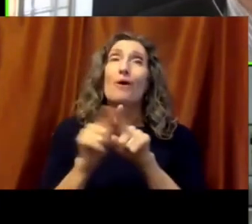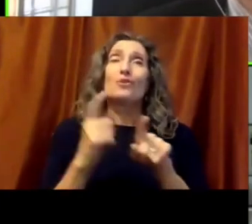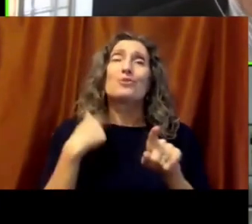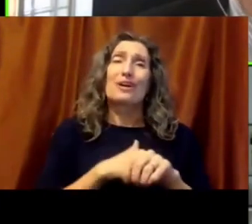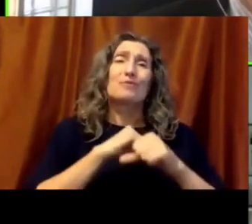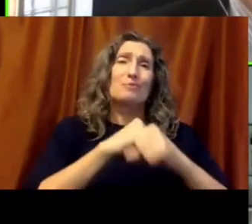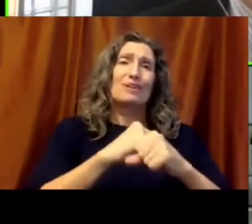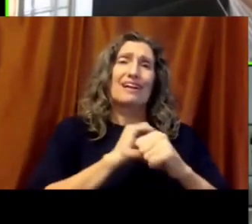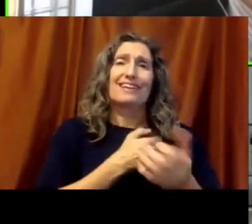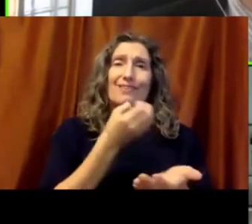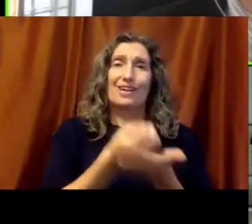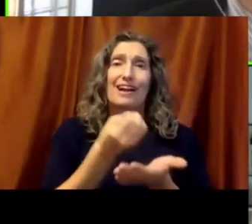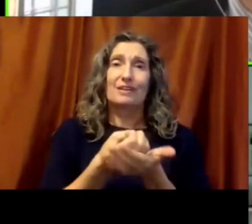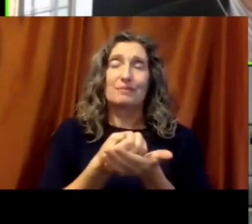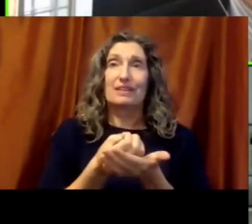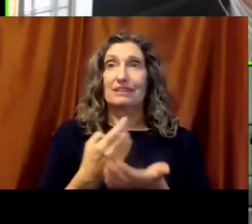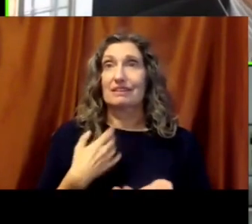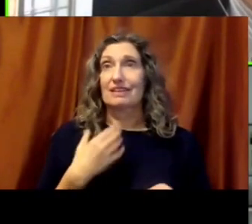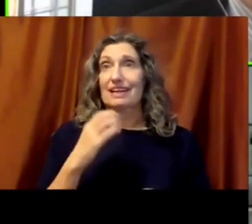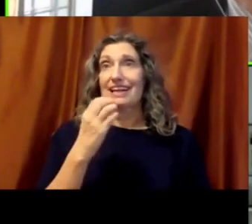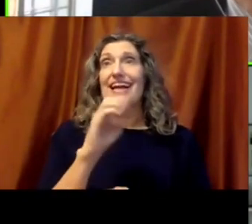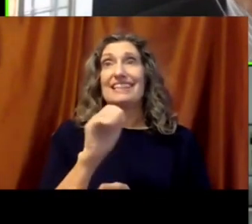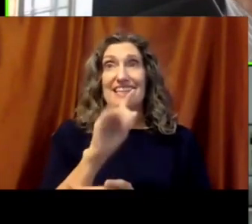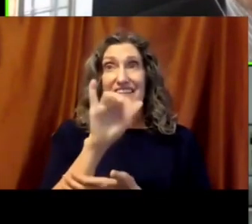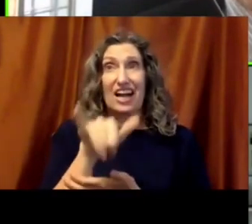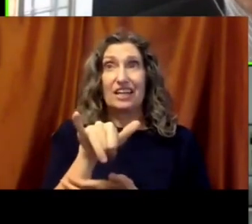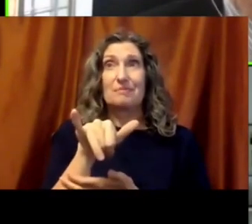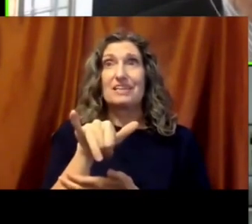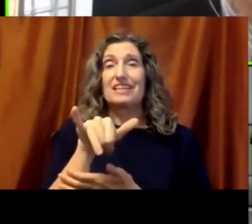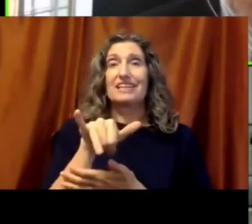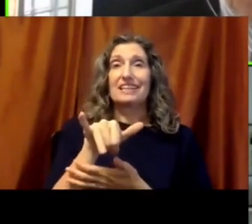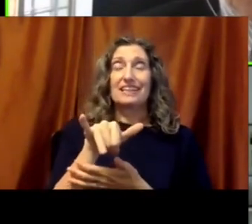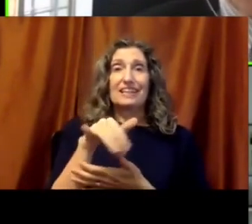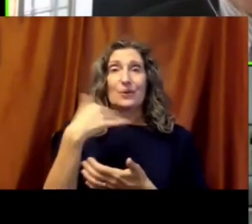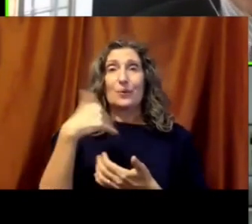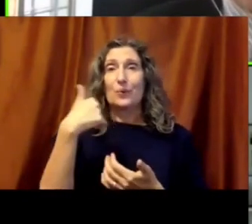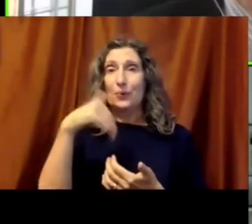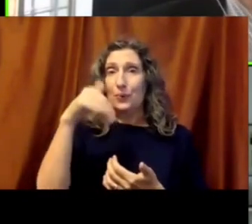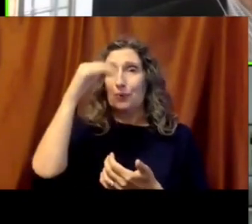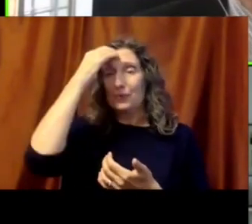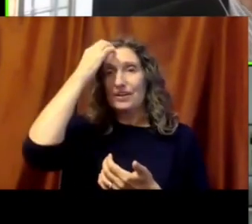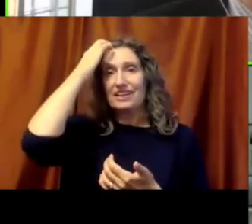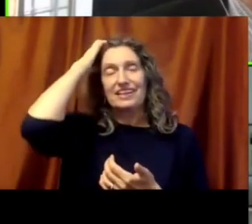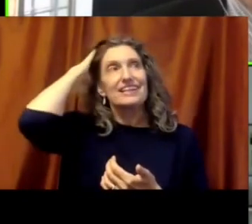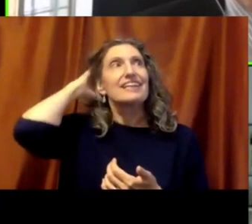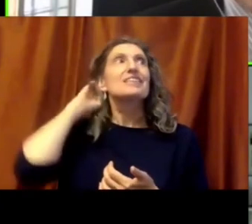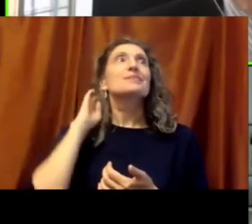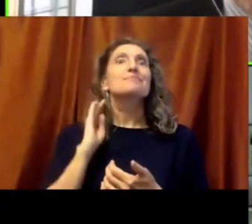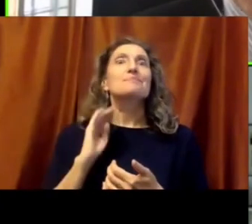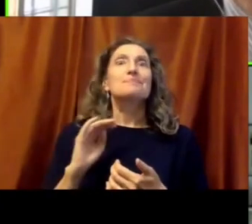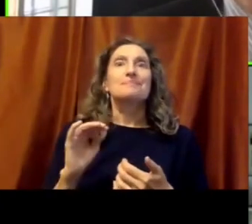changed dramatically in the COVID environment. Some just claim it